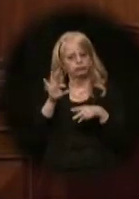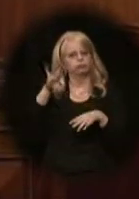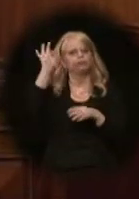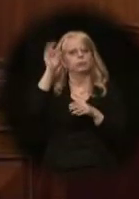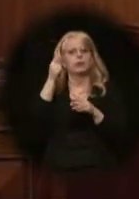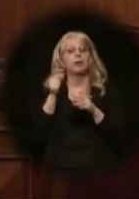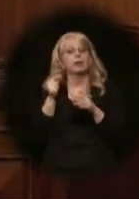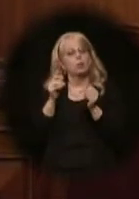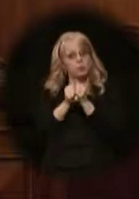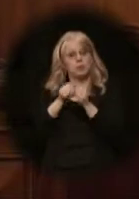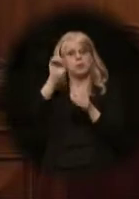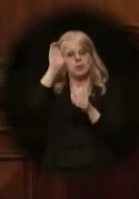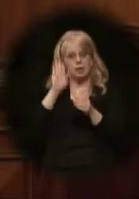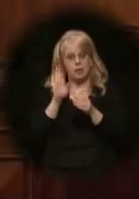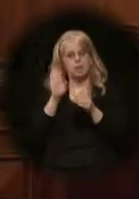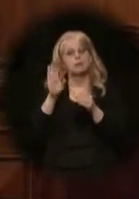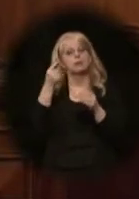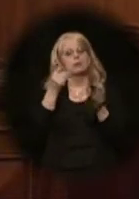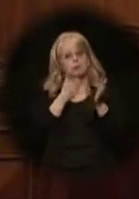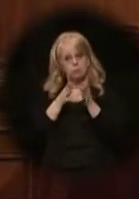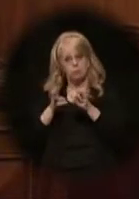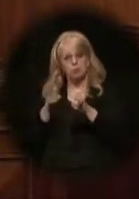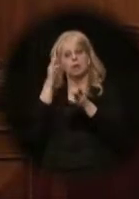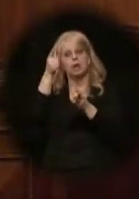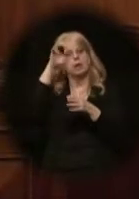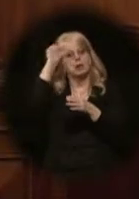Alaska's terms and in Alaskans' interests.